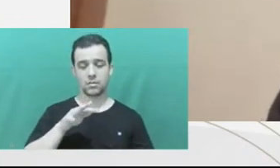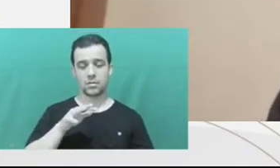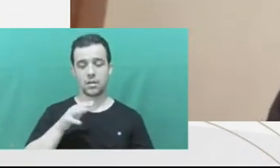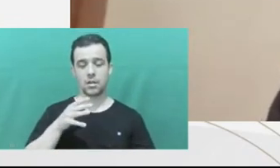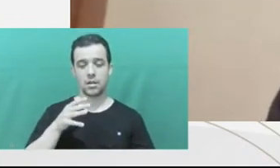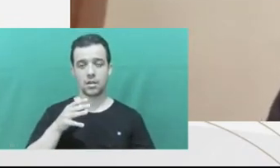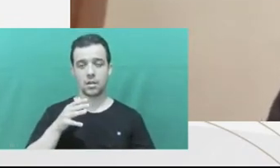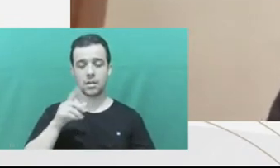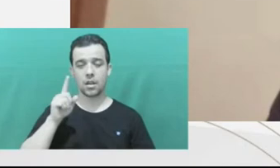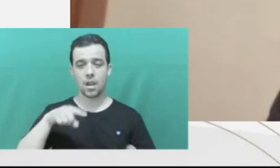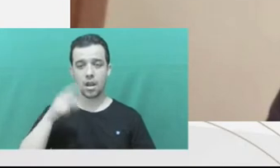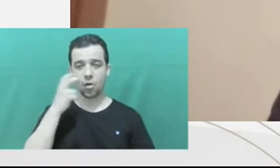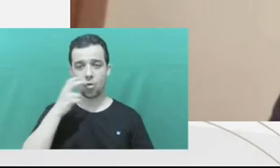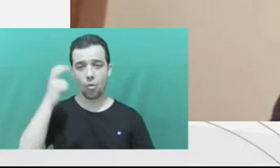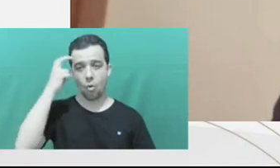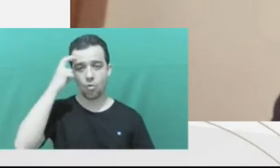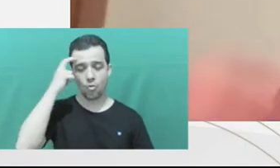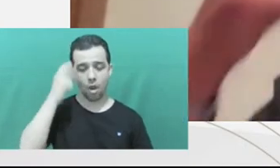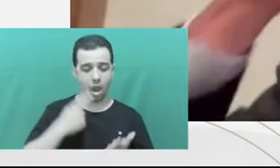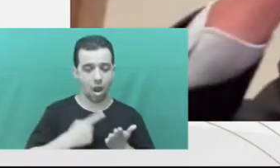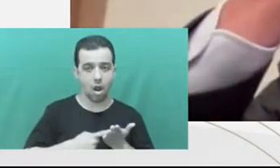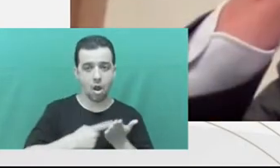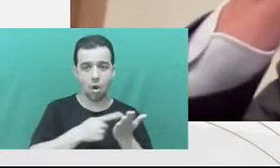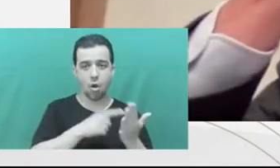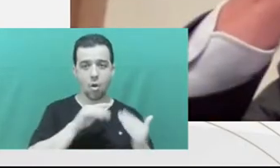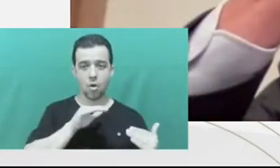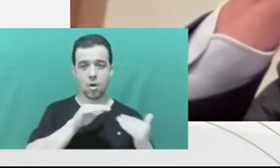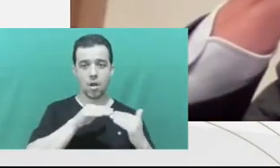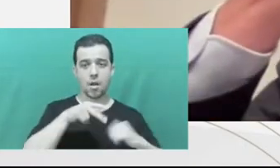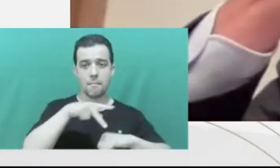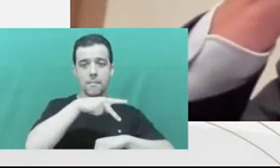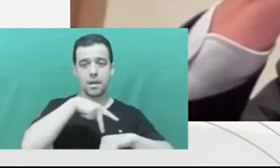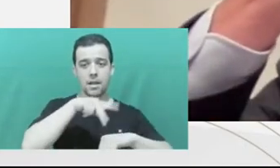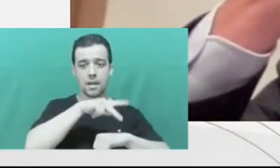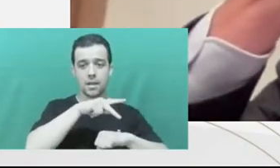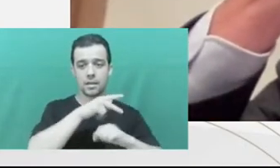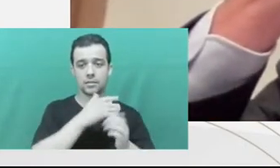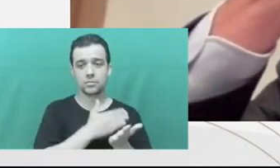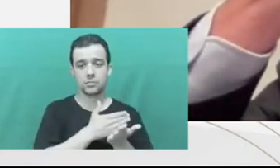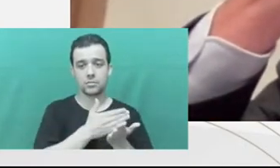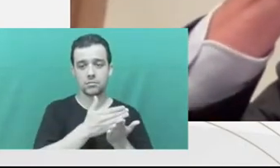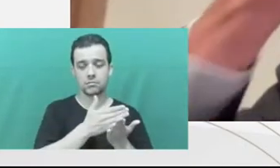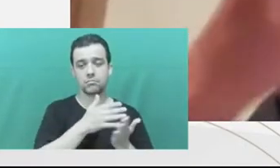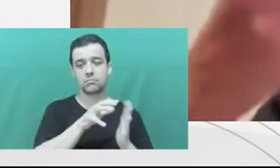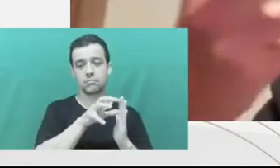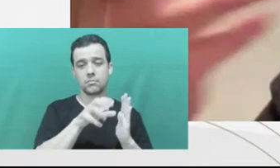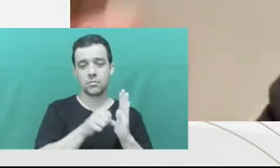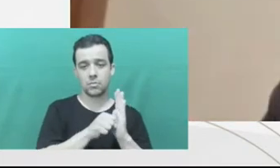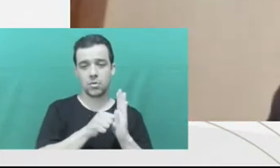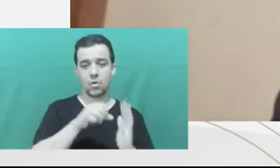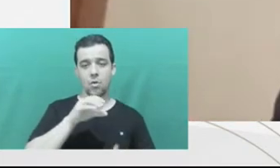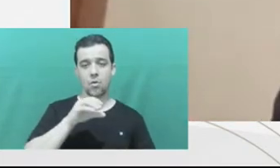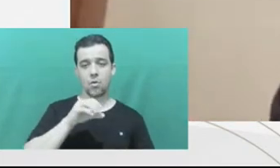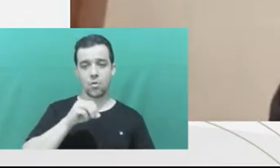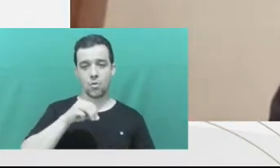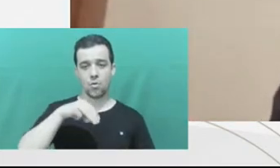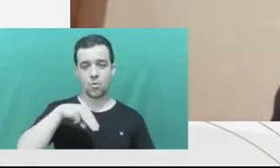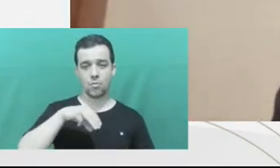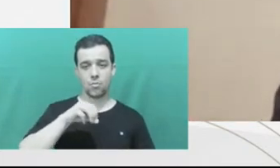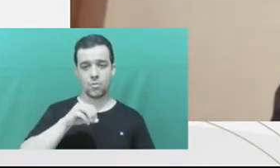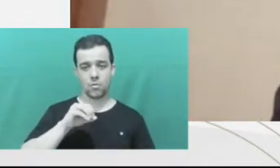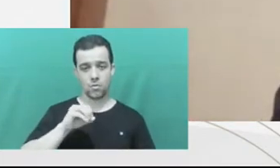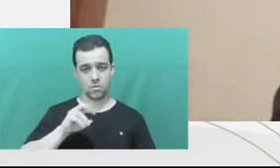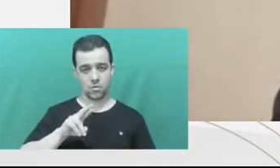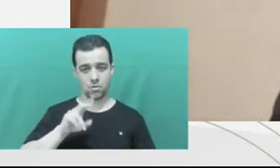Fischer talked is this culture of plea bargaining. all these in many countries